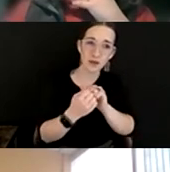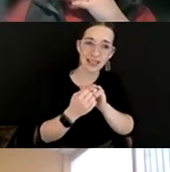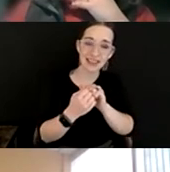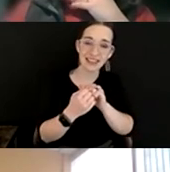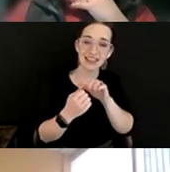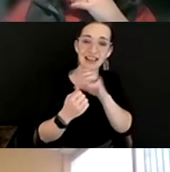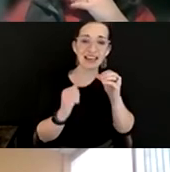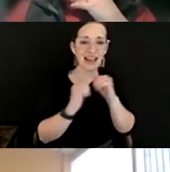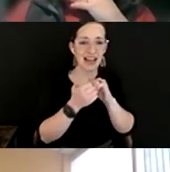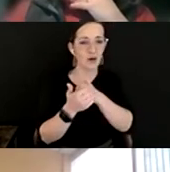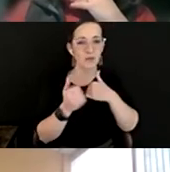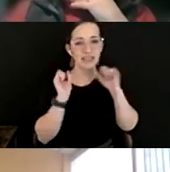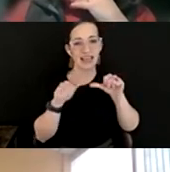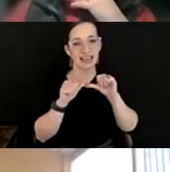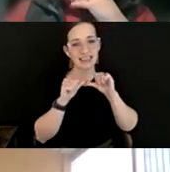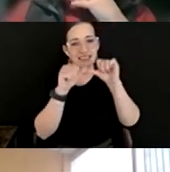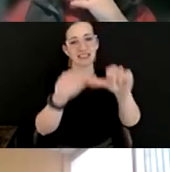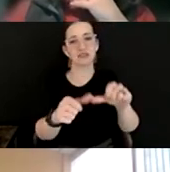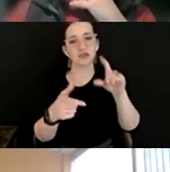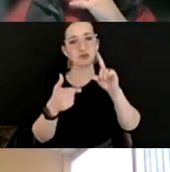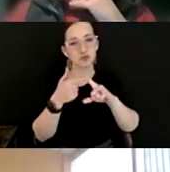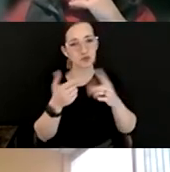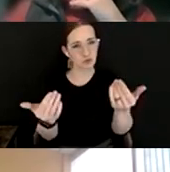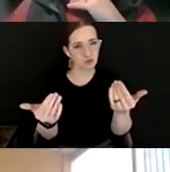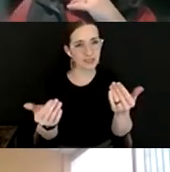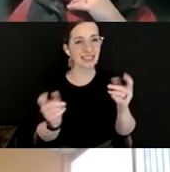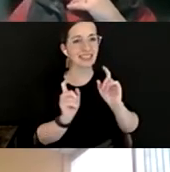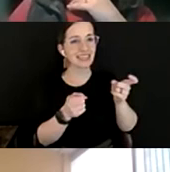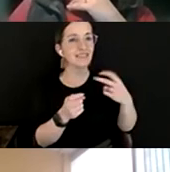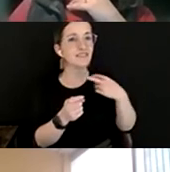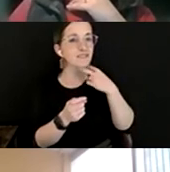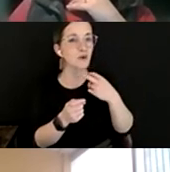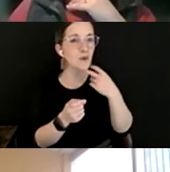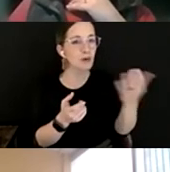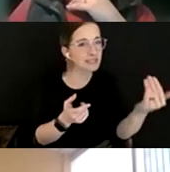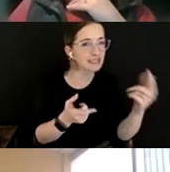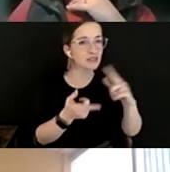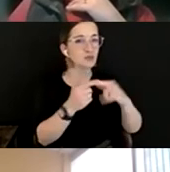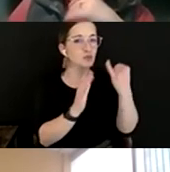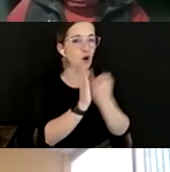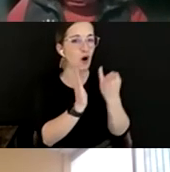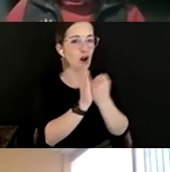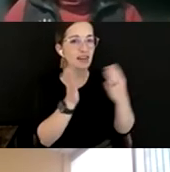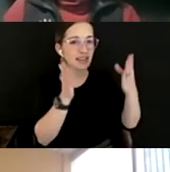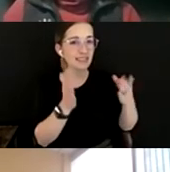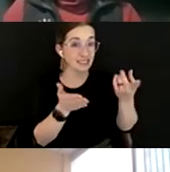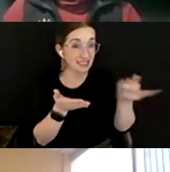continue to animate and give voice to artists that may be